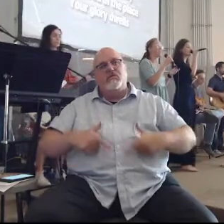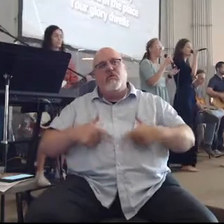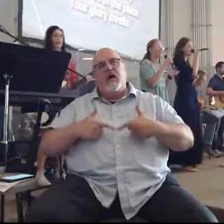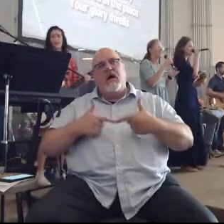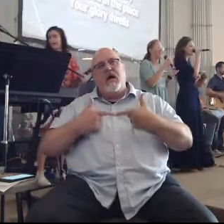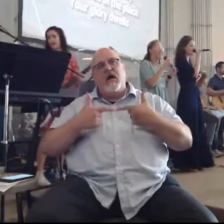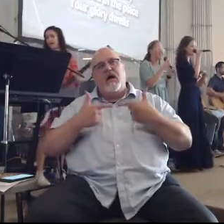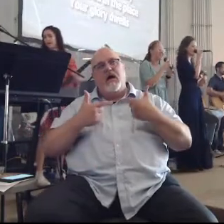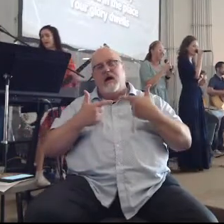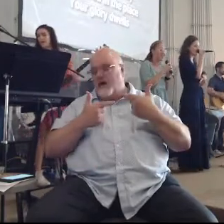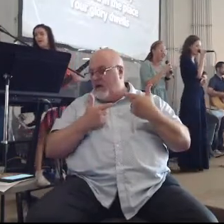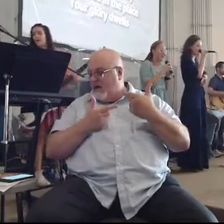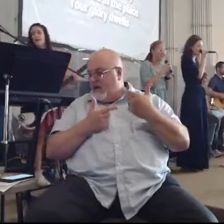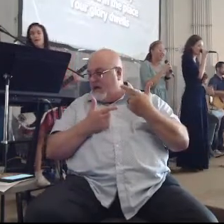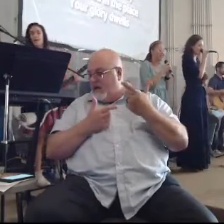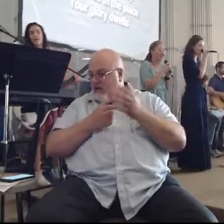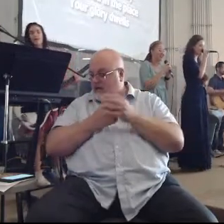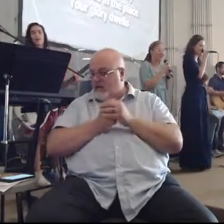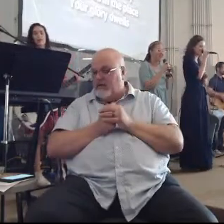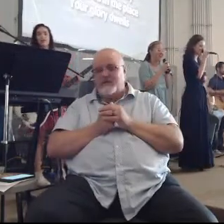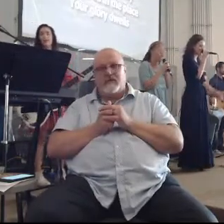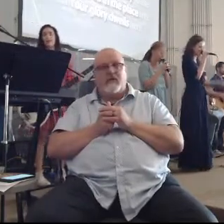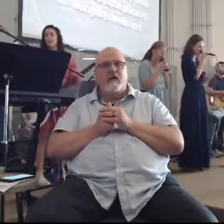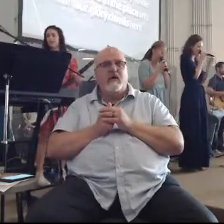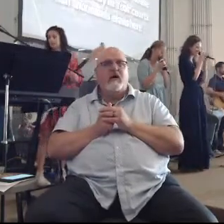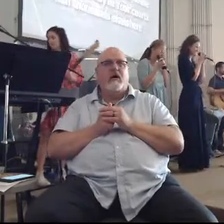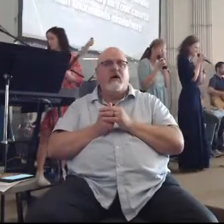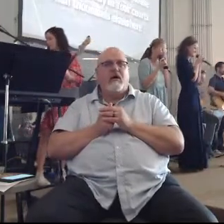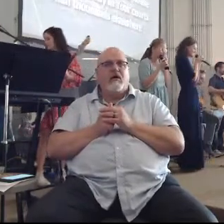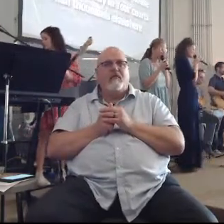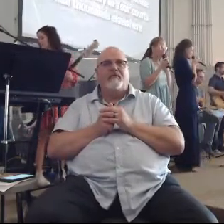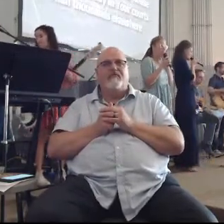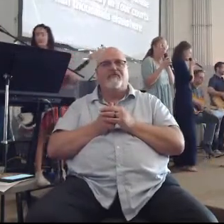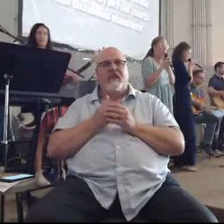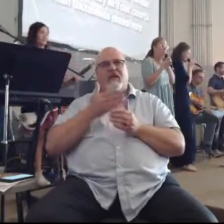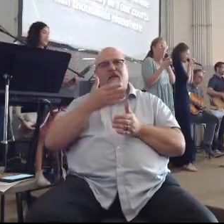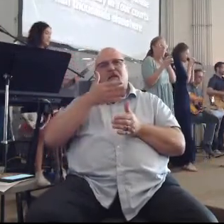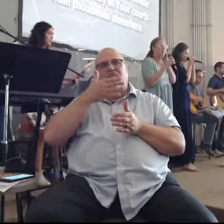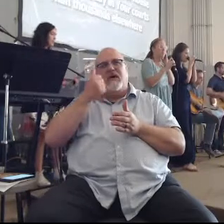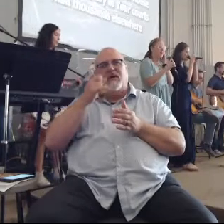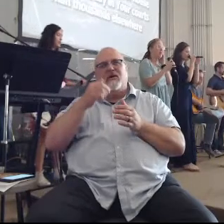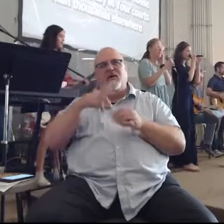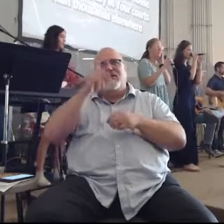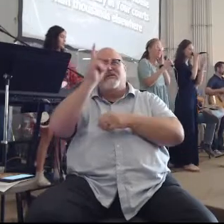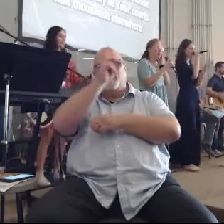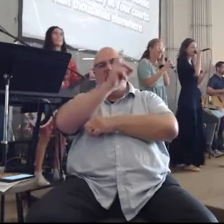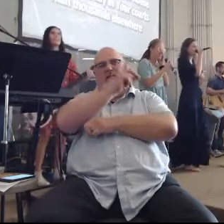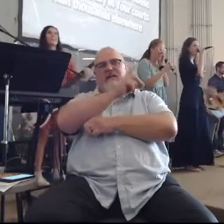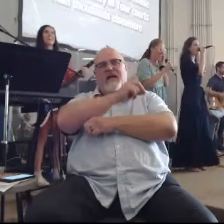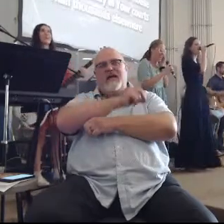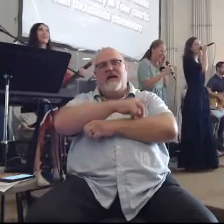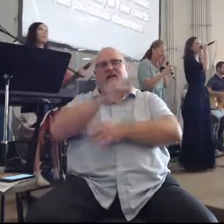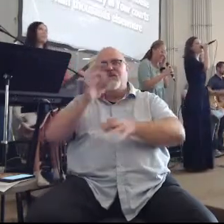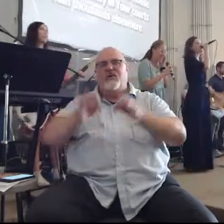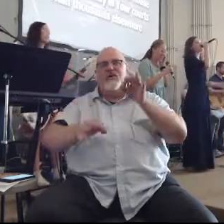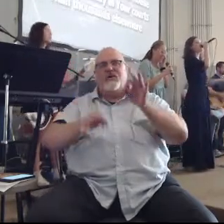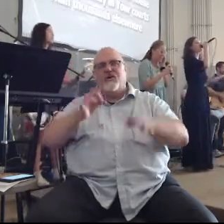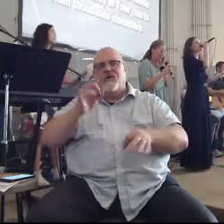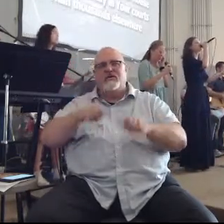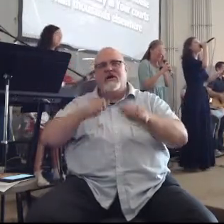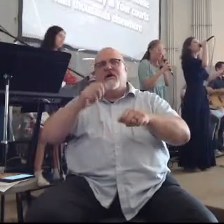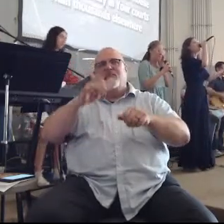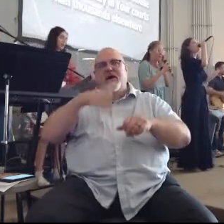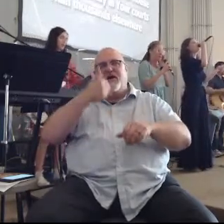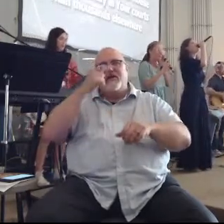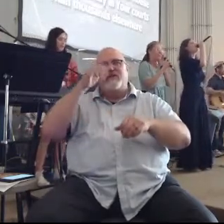dwells Sing it out church Better is one day in your